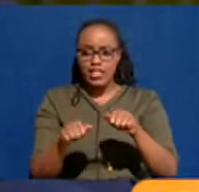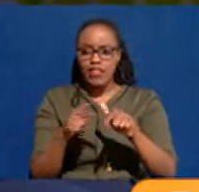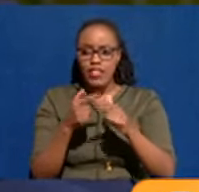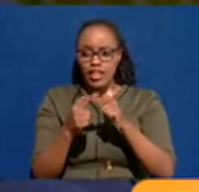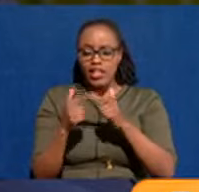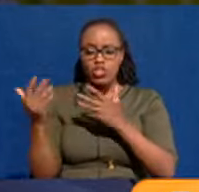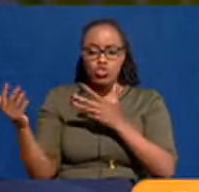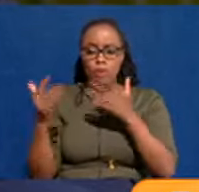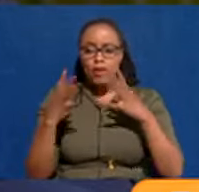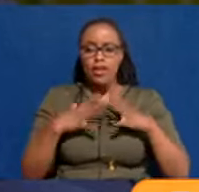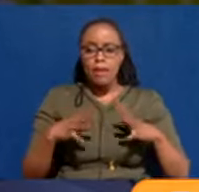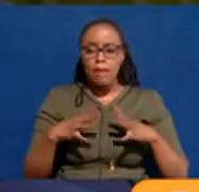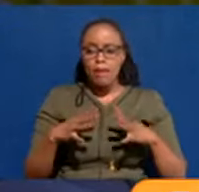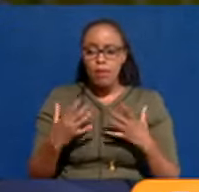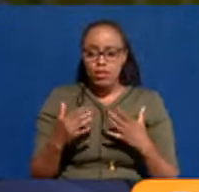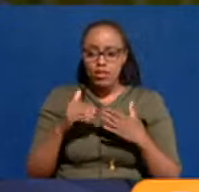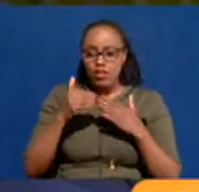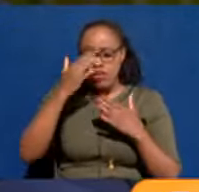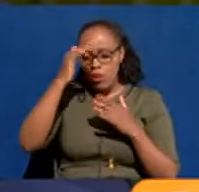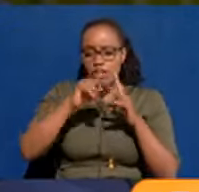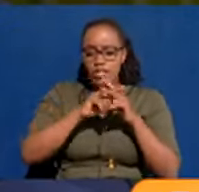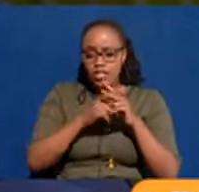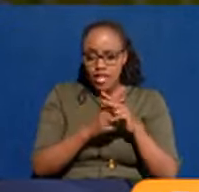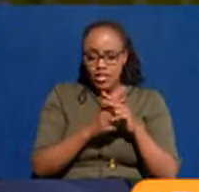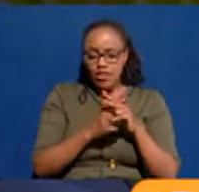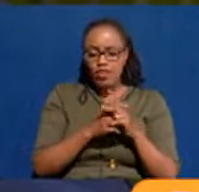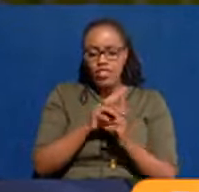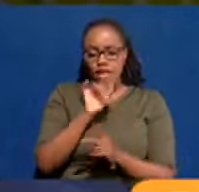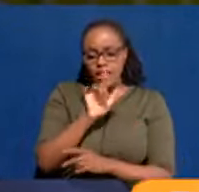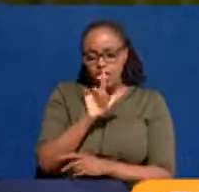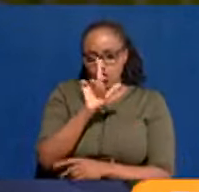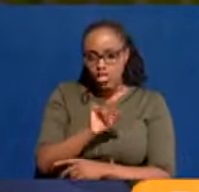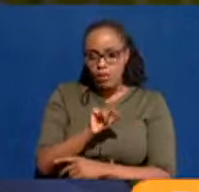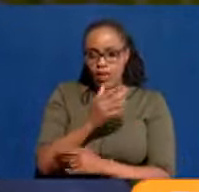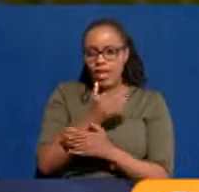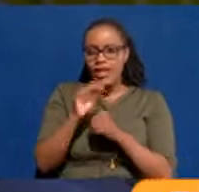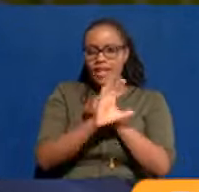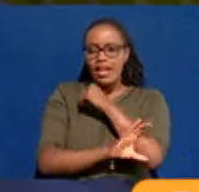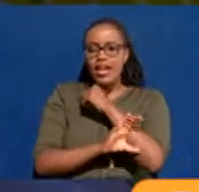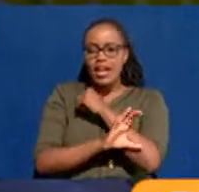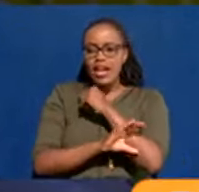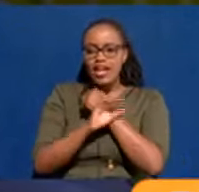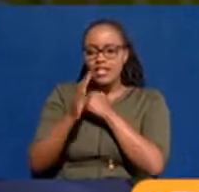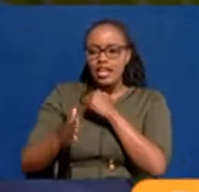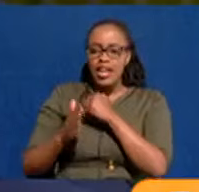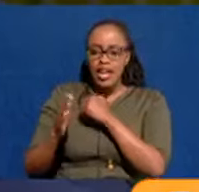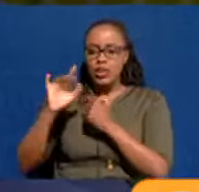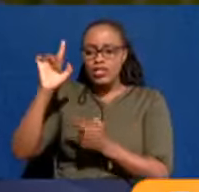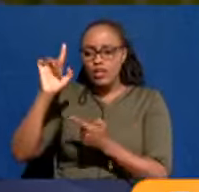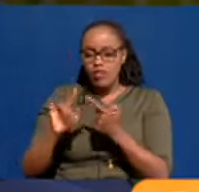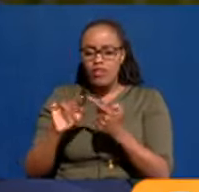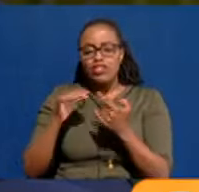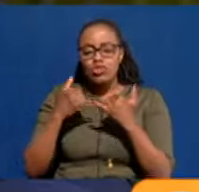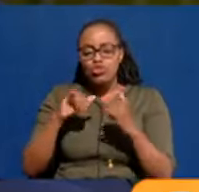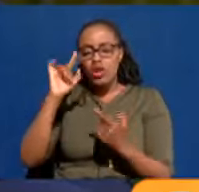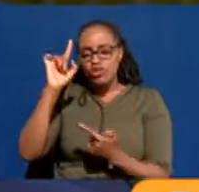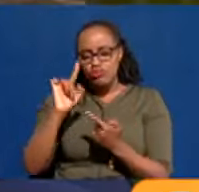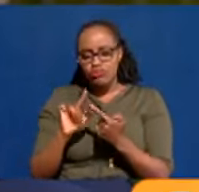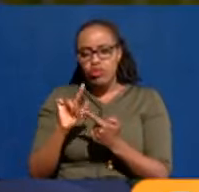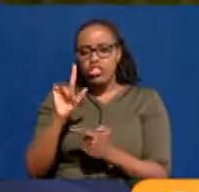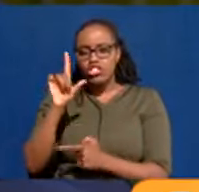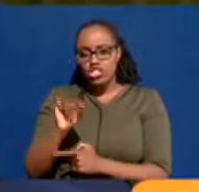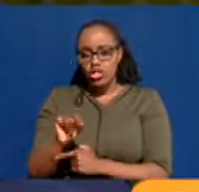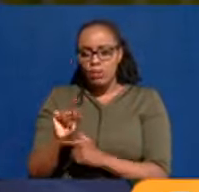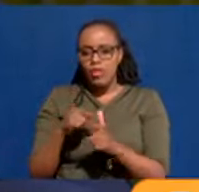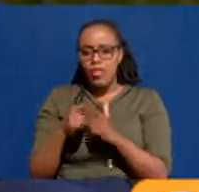bill people for the tickets. Of course, we have to subsidize it a bit. Every country, there's no country where rail is not subsidized. You have to subsidize it a bit. And then